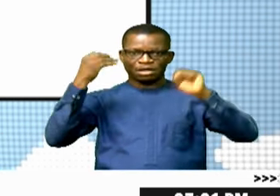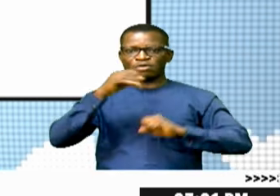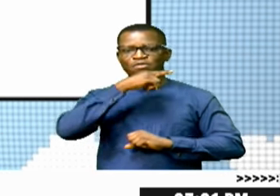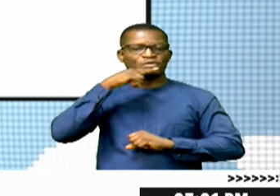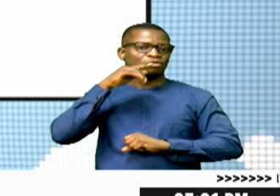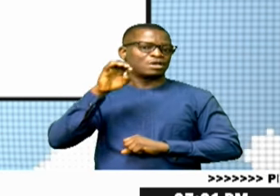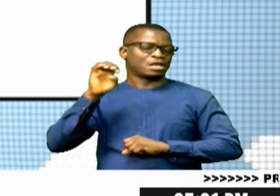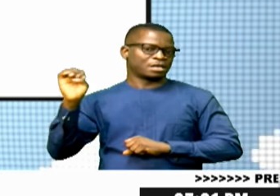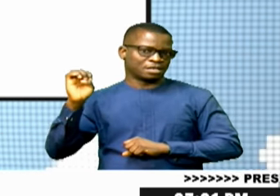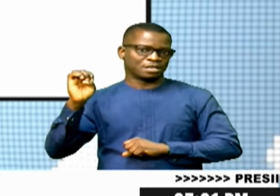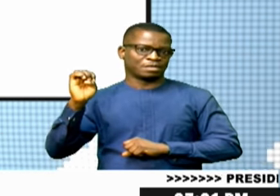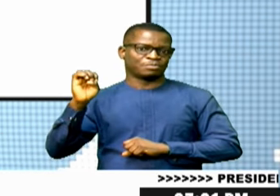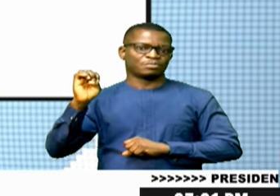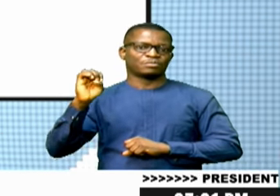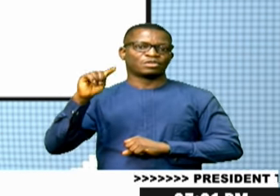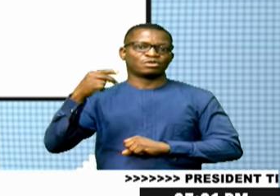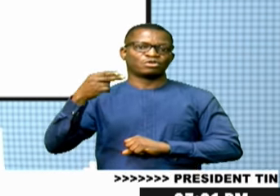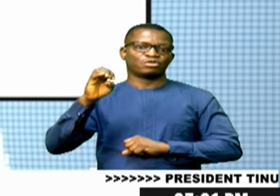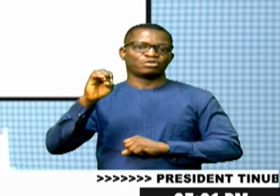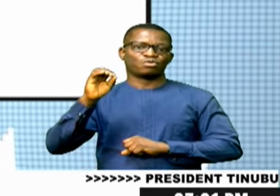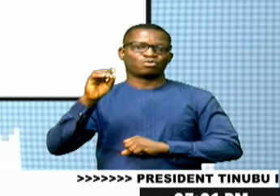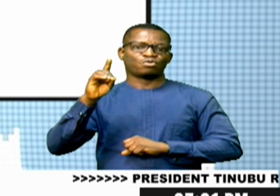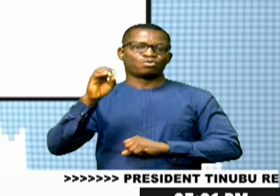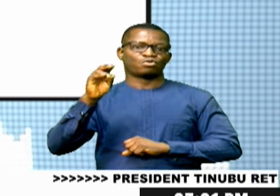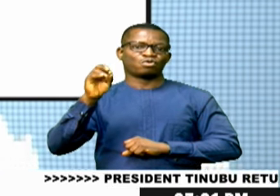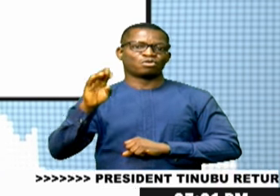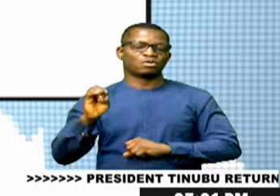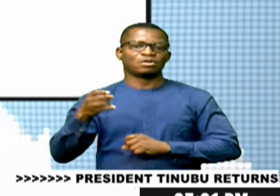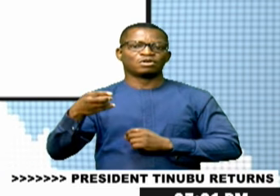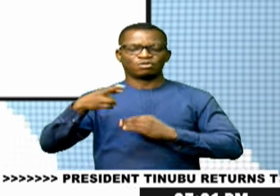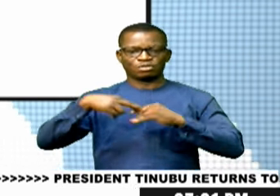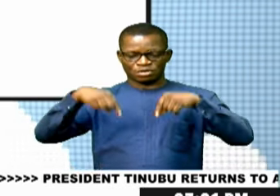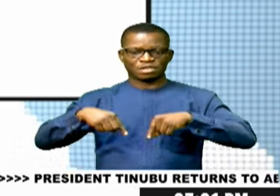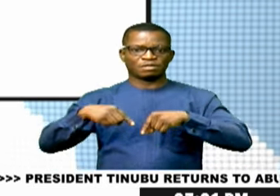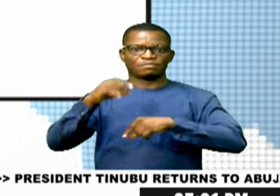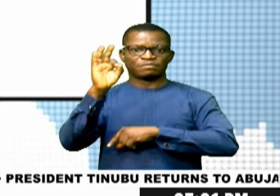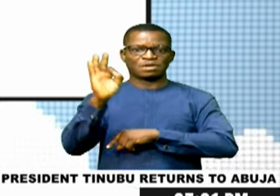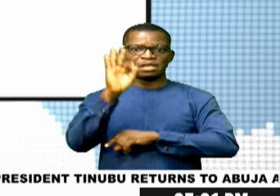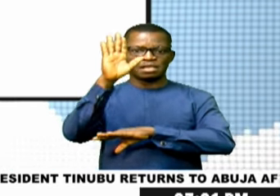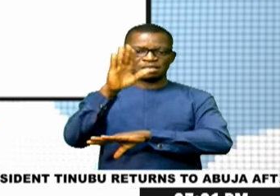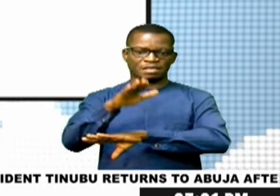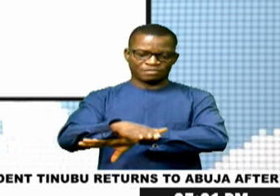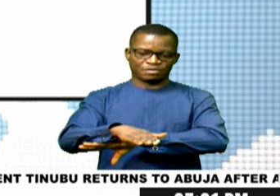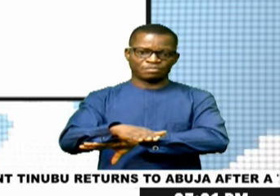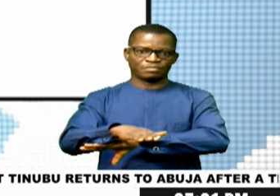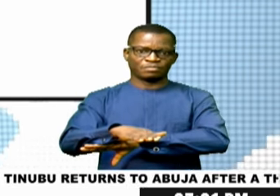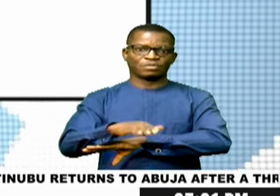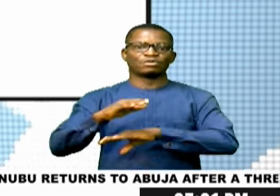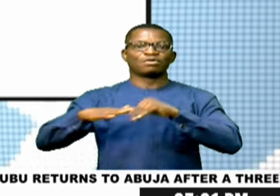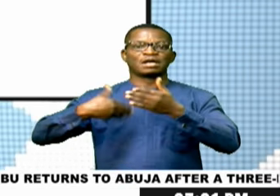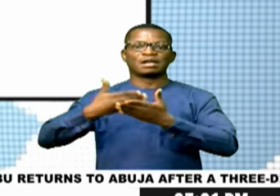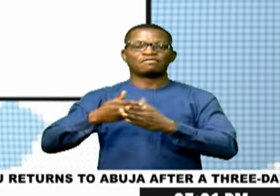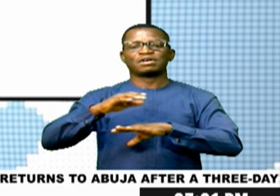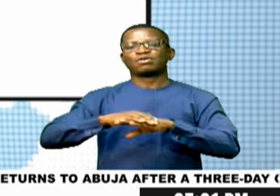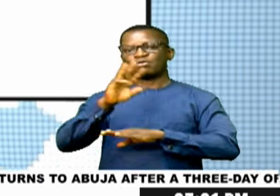Guema, of Equatoria, Guinea, returned this Friday evening. On arrival in Malabo at Wednesday,